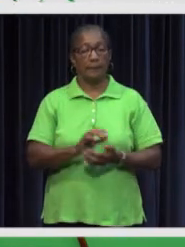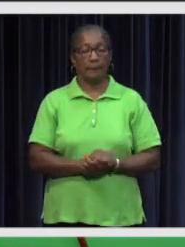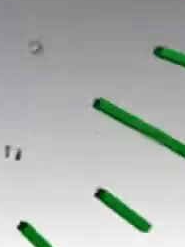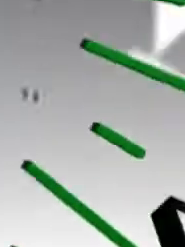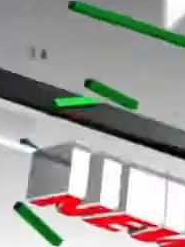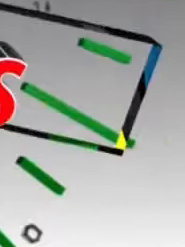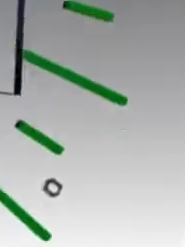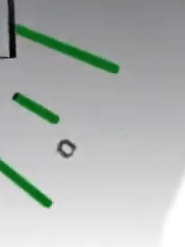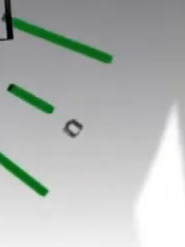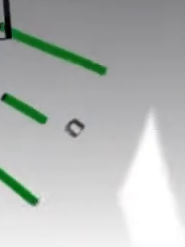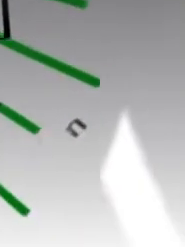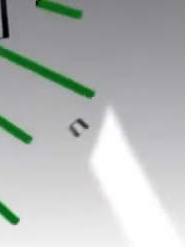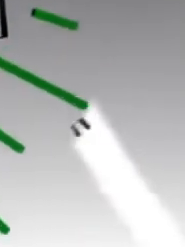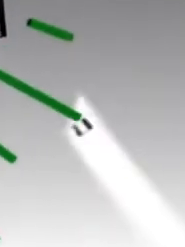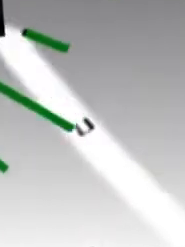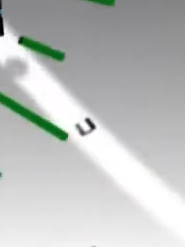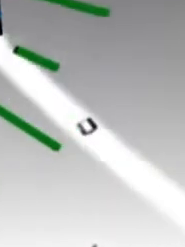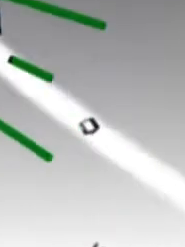their schoolwork.